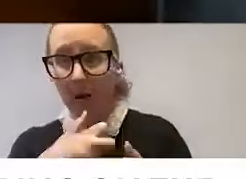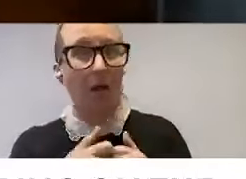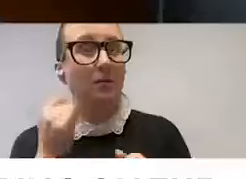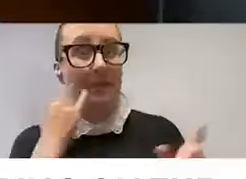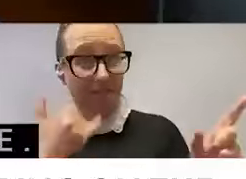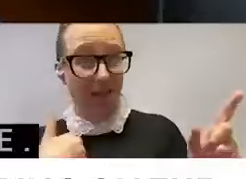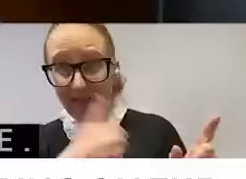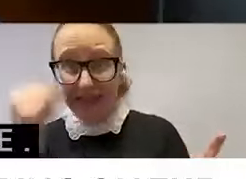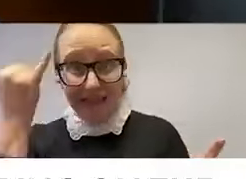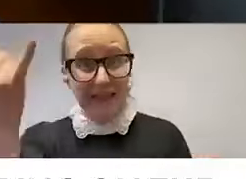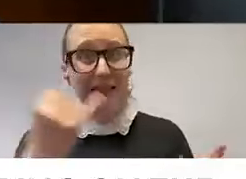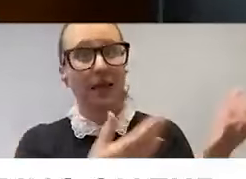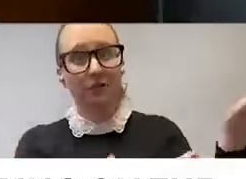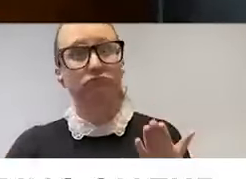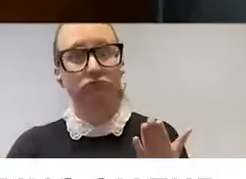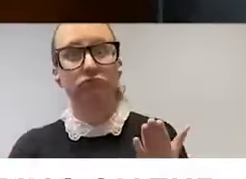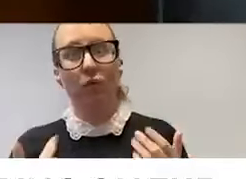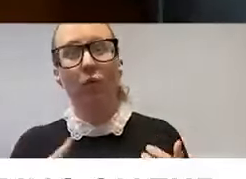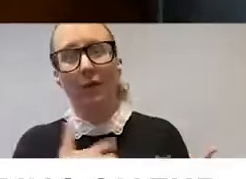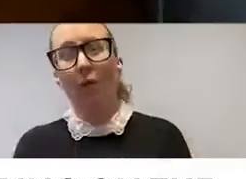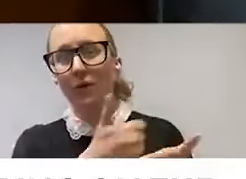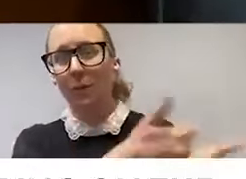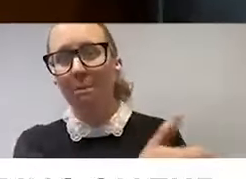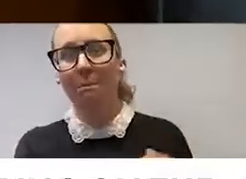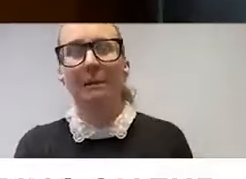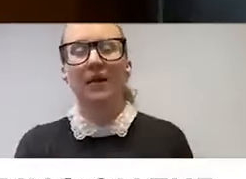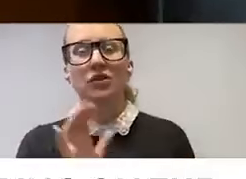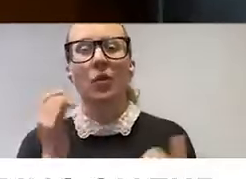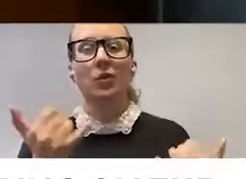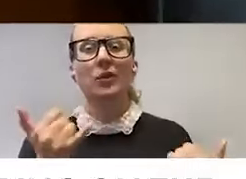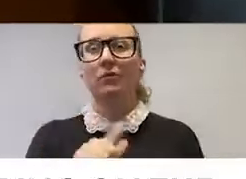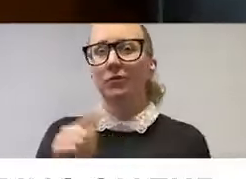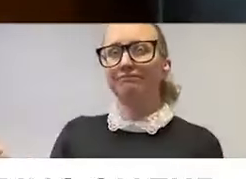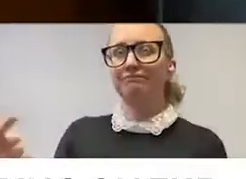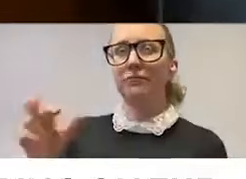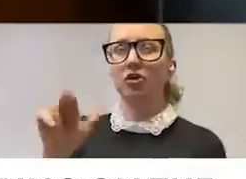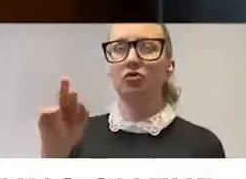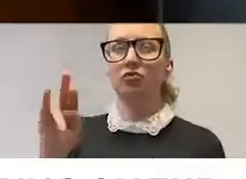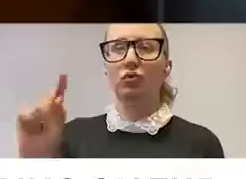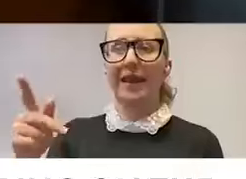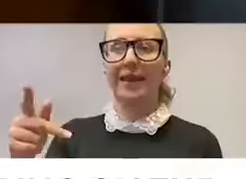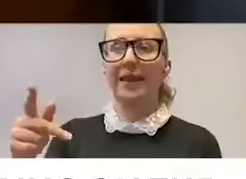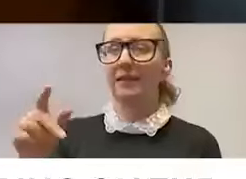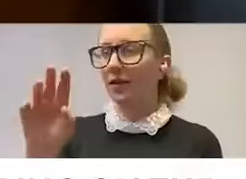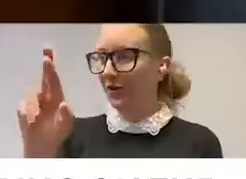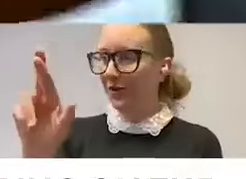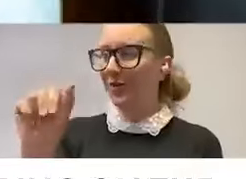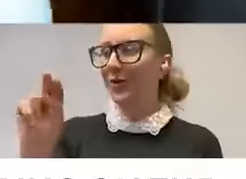us, because we'd like to be helpful. And with that, I'll yield back the remainder to the ranking member and appreciate you being here. Thank you, Senator.